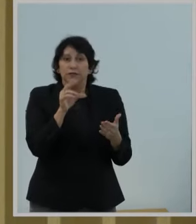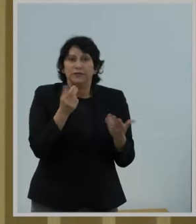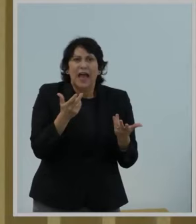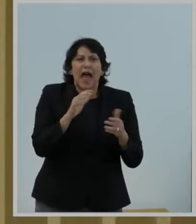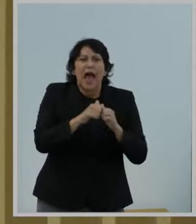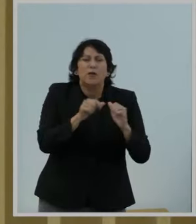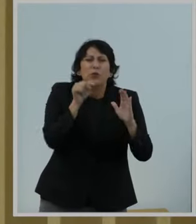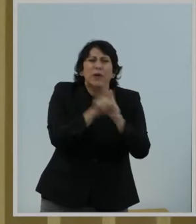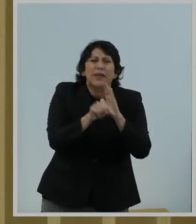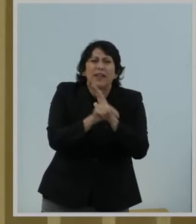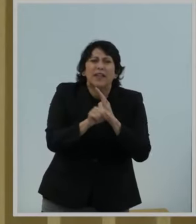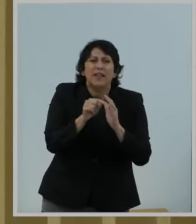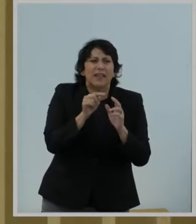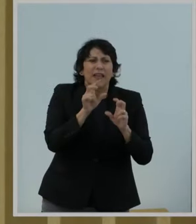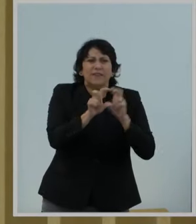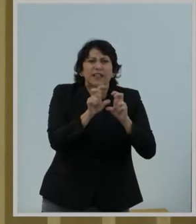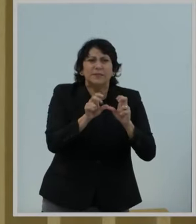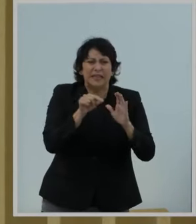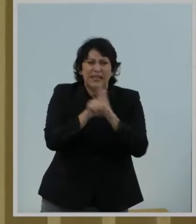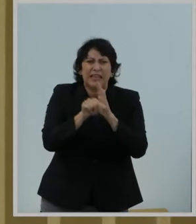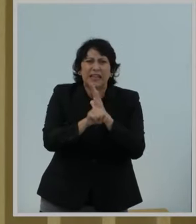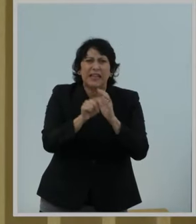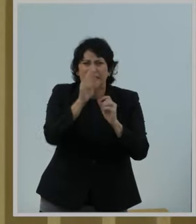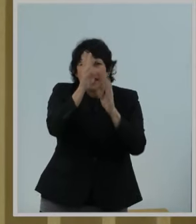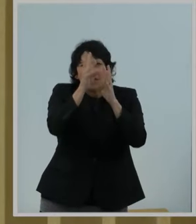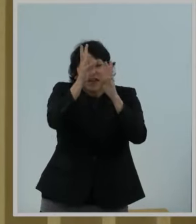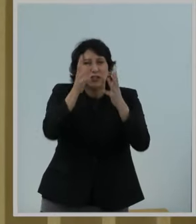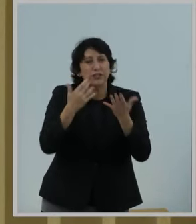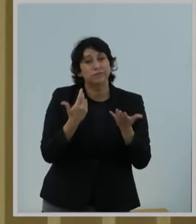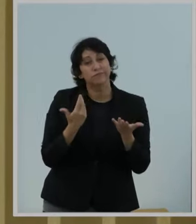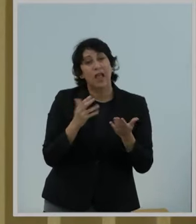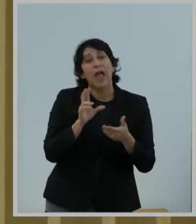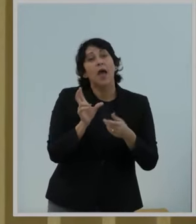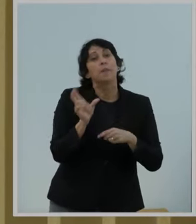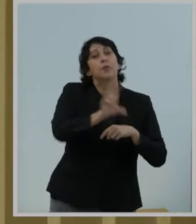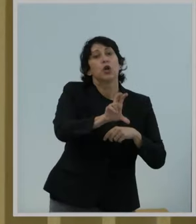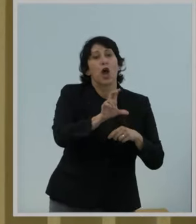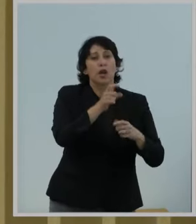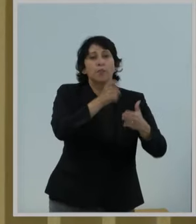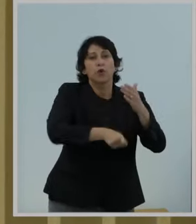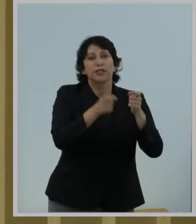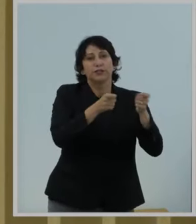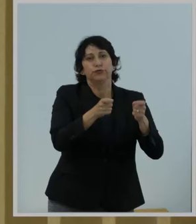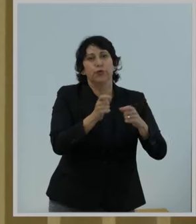killing off investment and innovation than putting price controls squarely on the table.